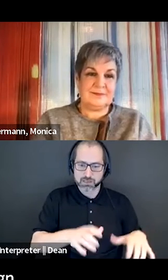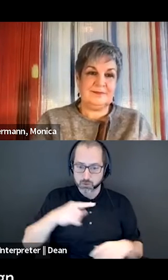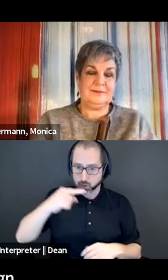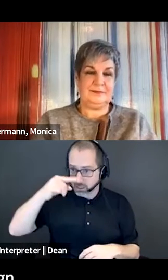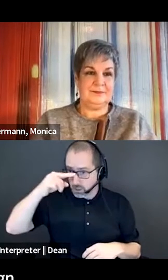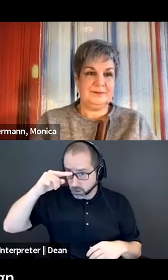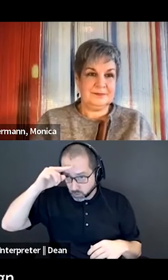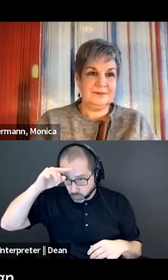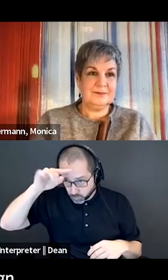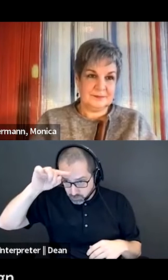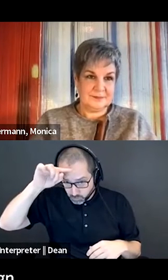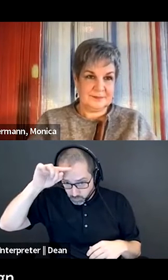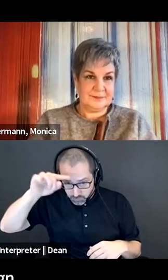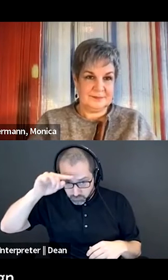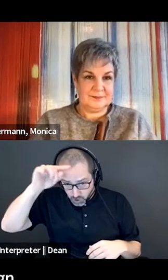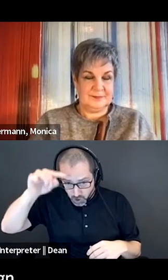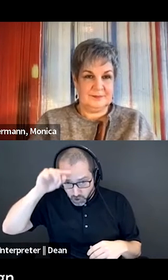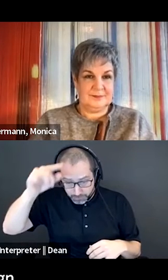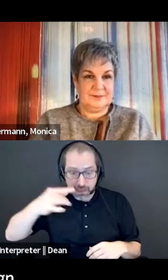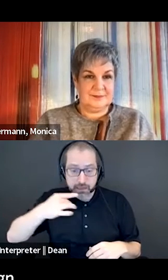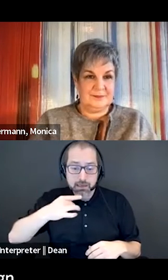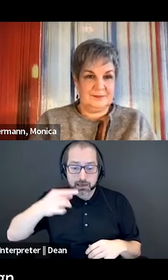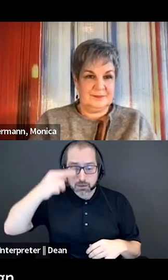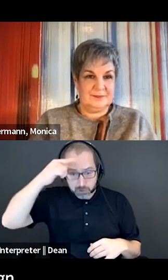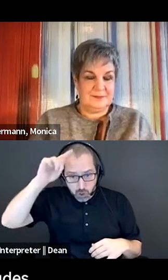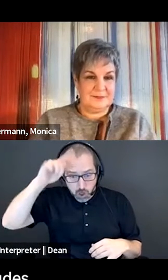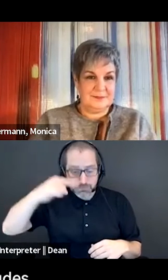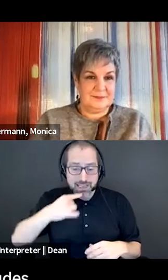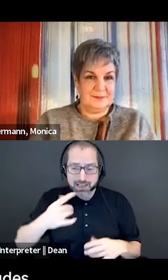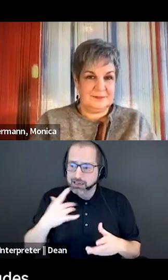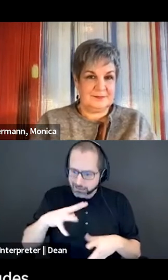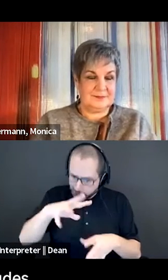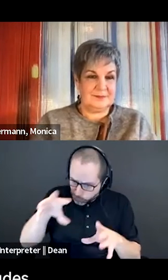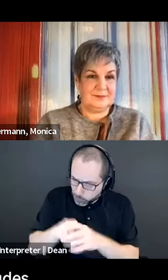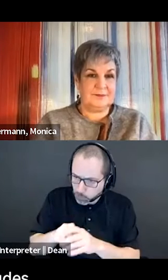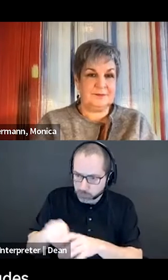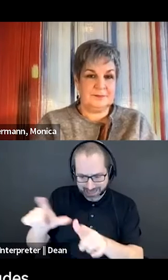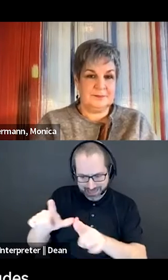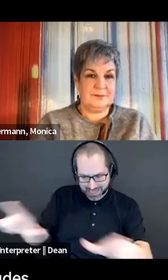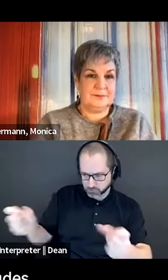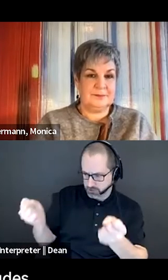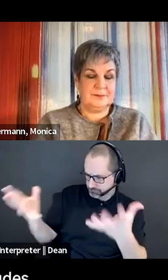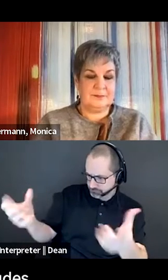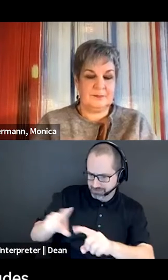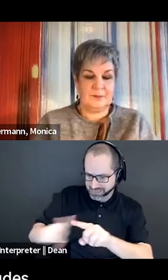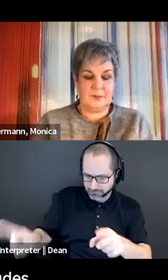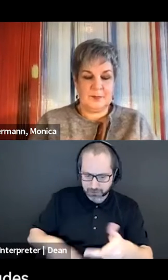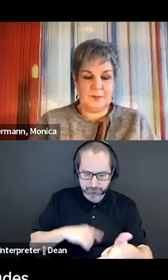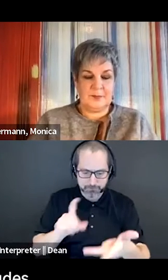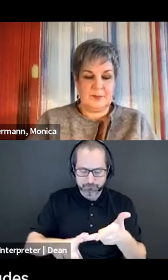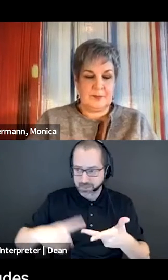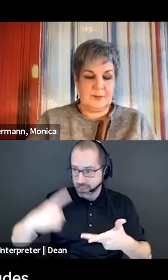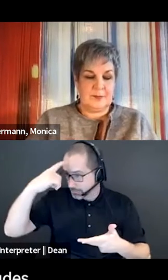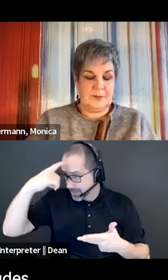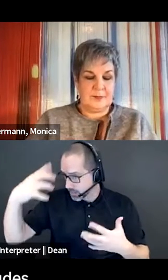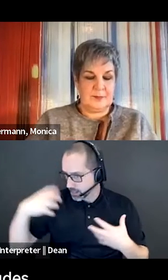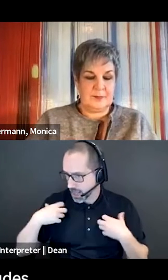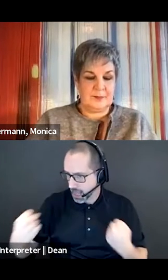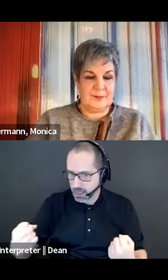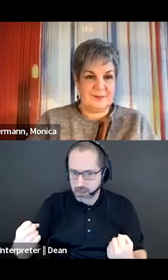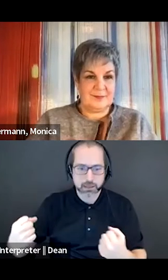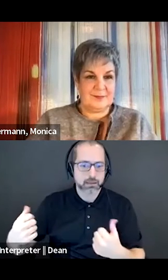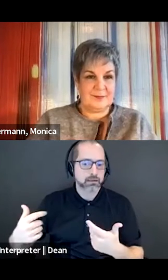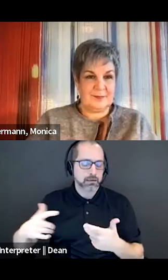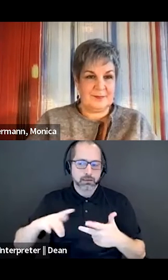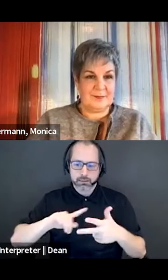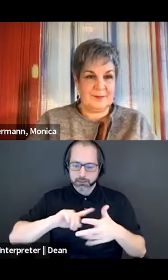people who speak in sign language, that includes people with mental health diagnoses, and includes, you know, any number of disabilities in